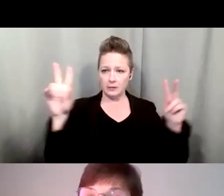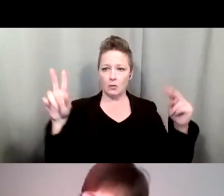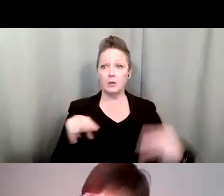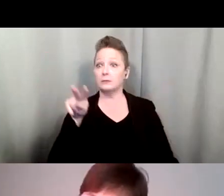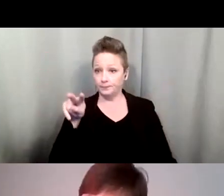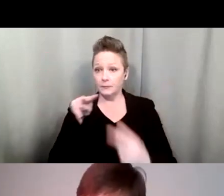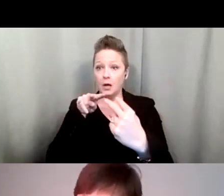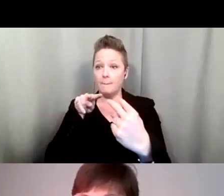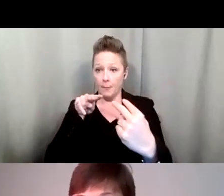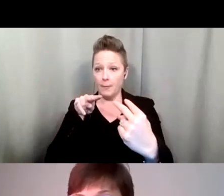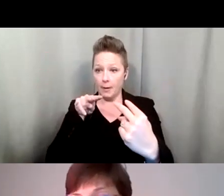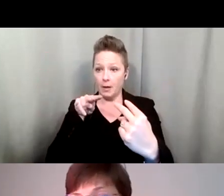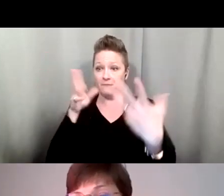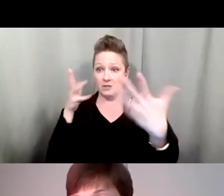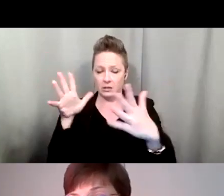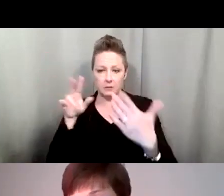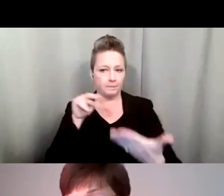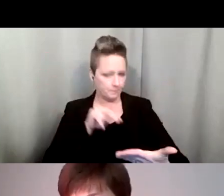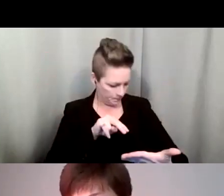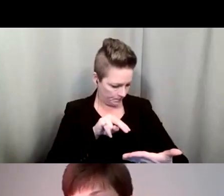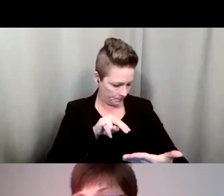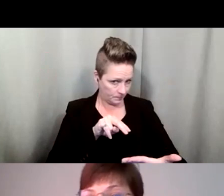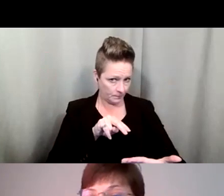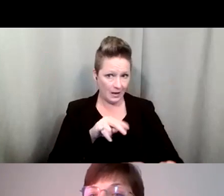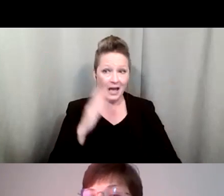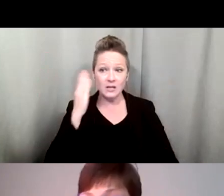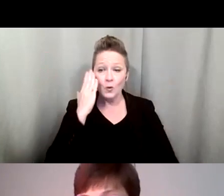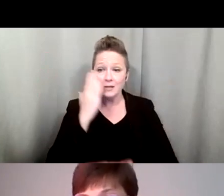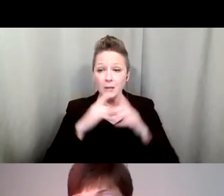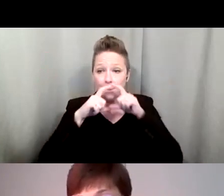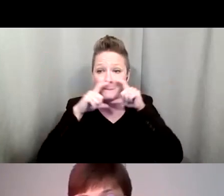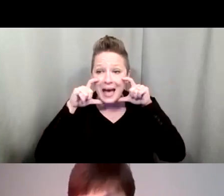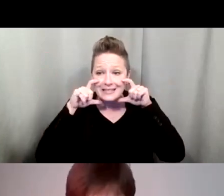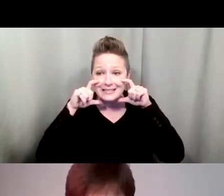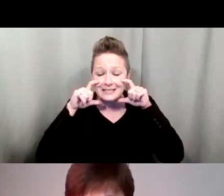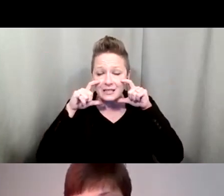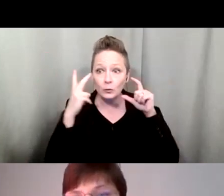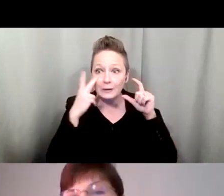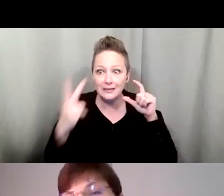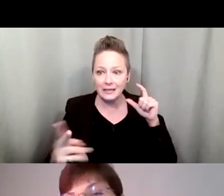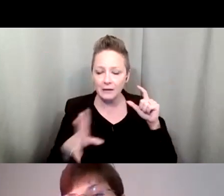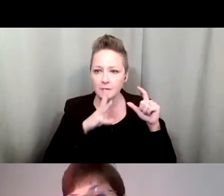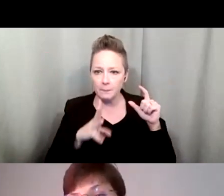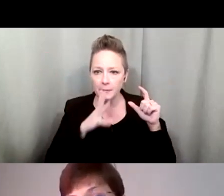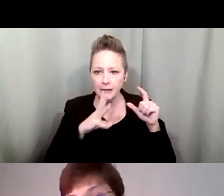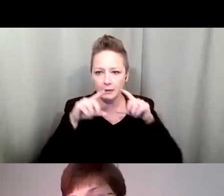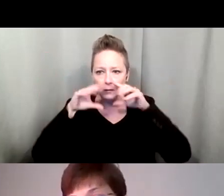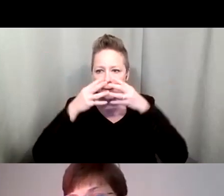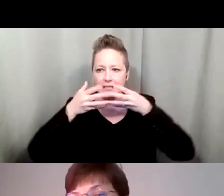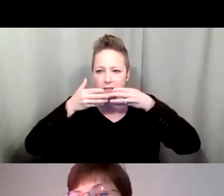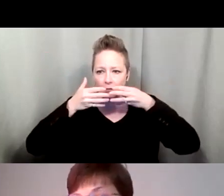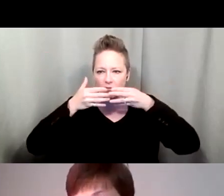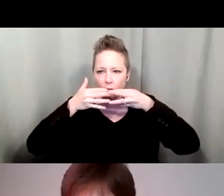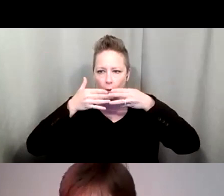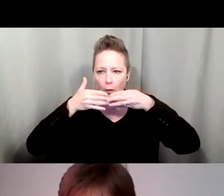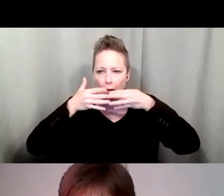But I have noticed some masks, and you can tell them when it's actually speaking, but they're not speaking towards you because they're looking away. So you can tell the mask is